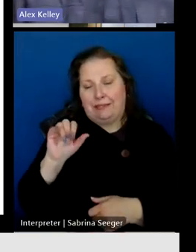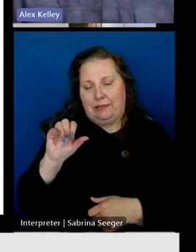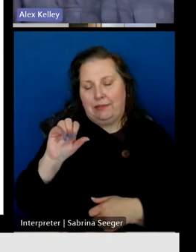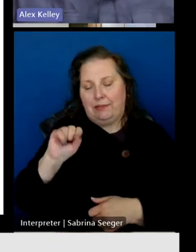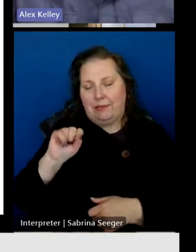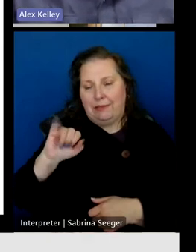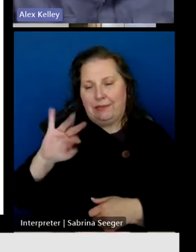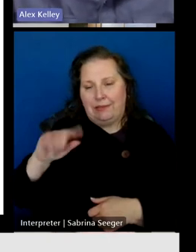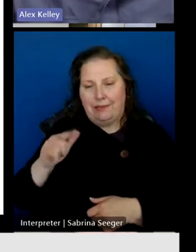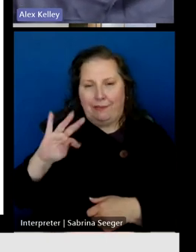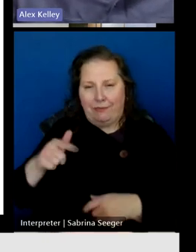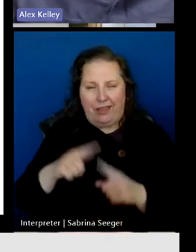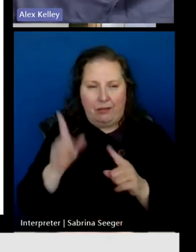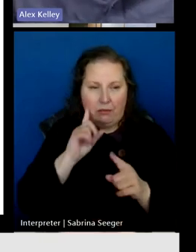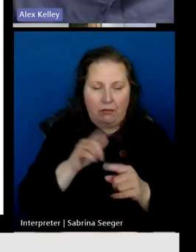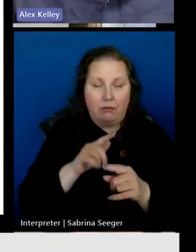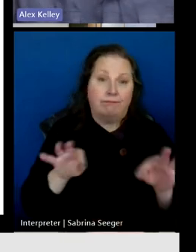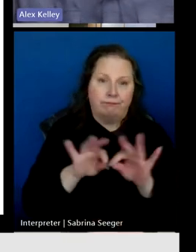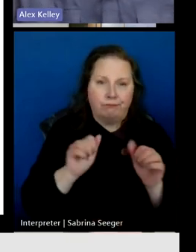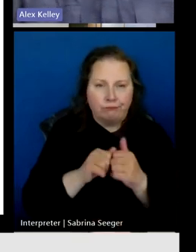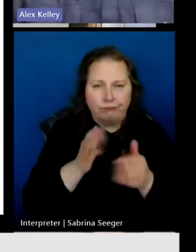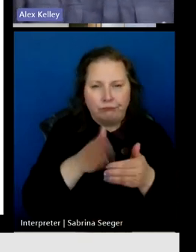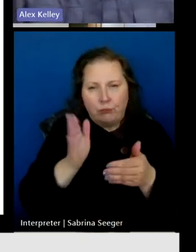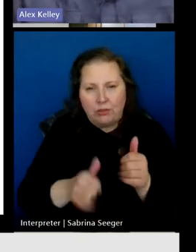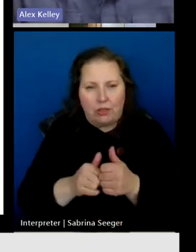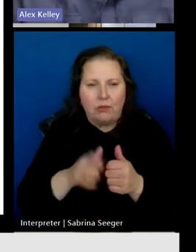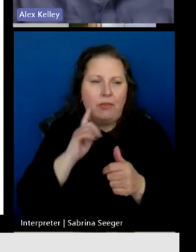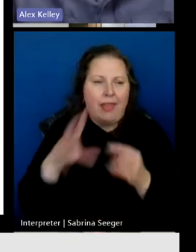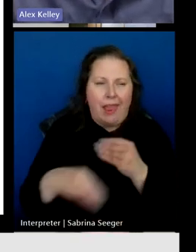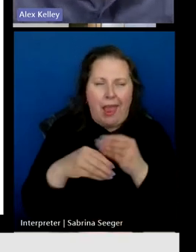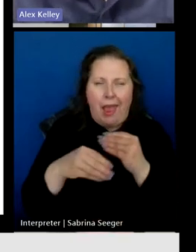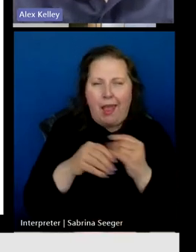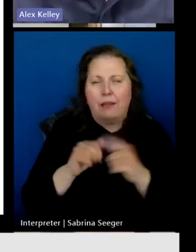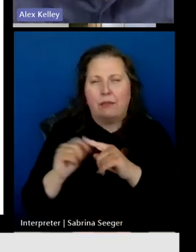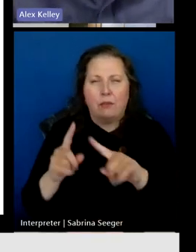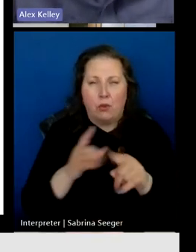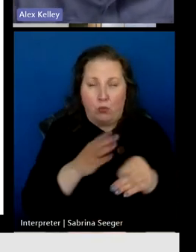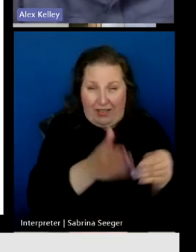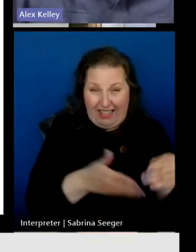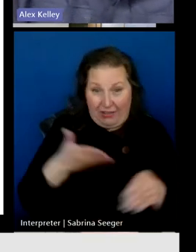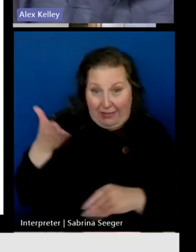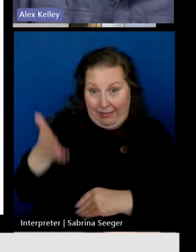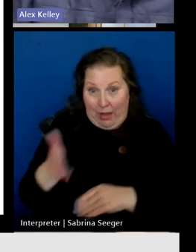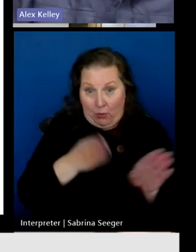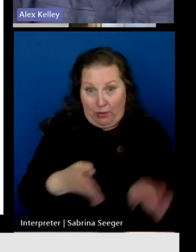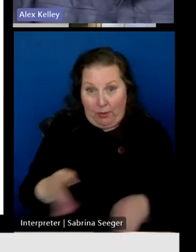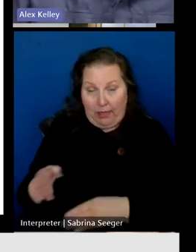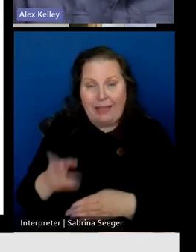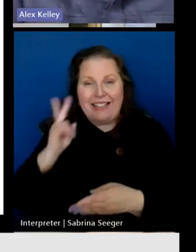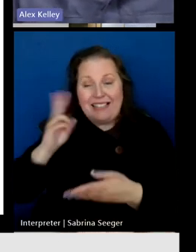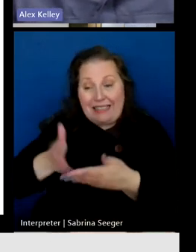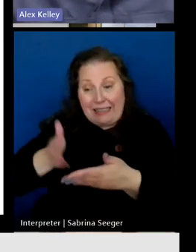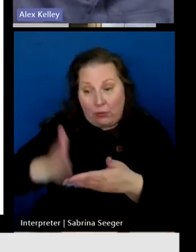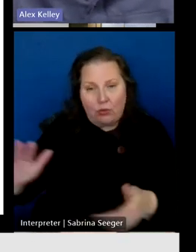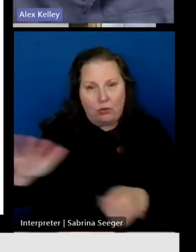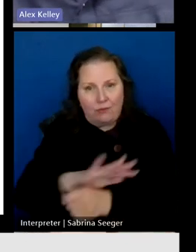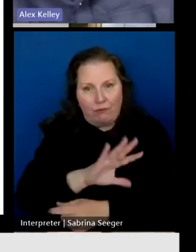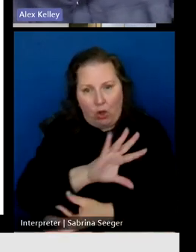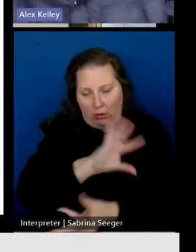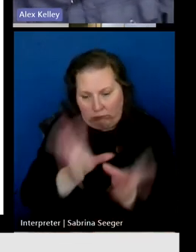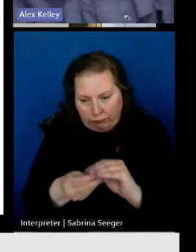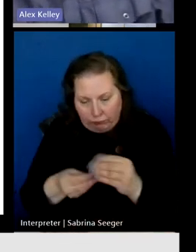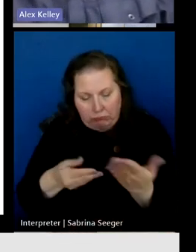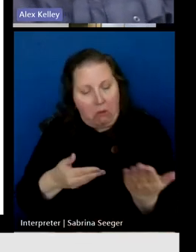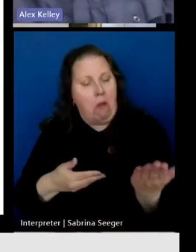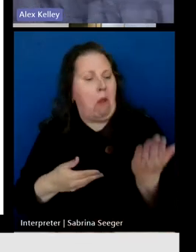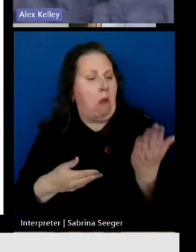Some of the results of that phone survey are sprinkled into this presentation, but I'd encourage people to look at the results in its entirety in the actual document.